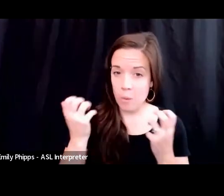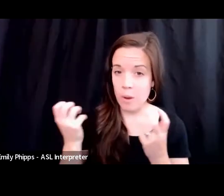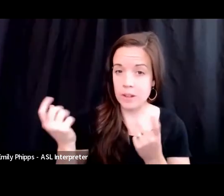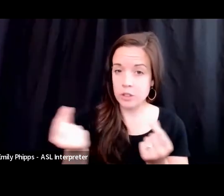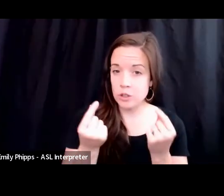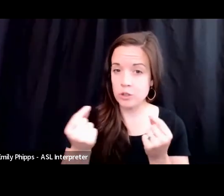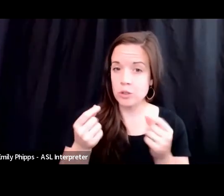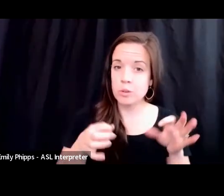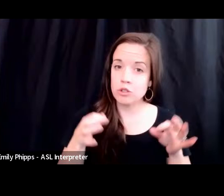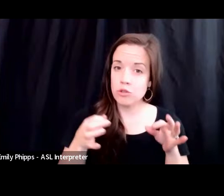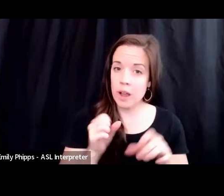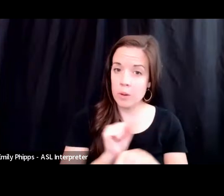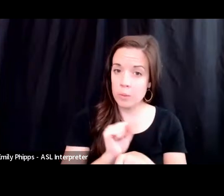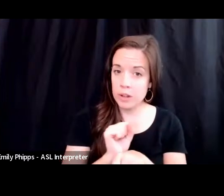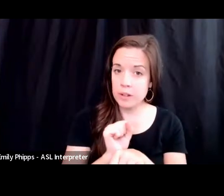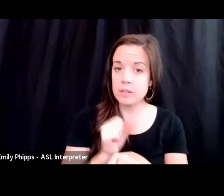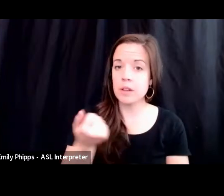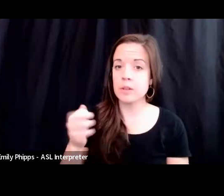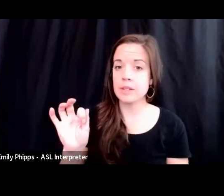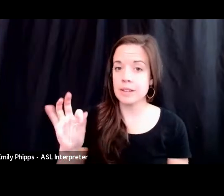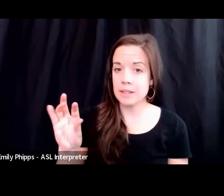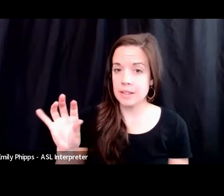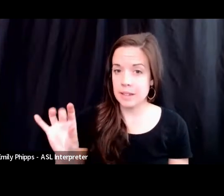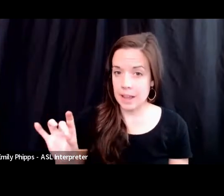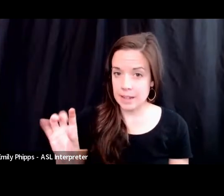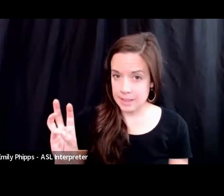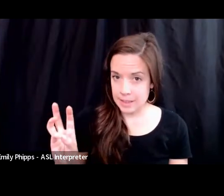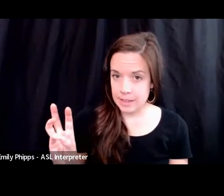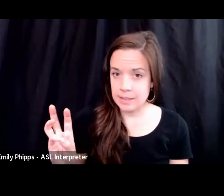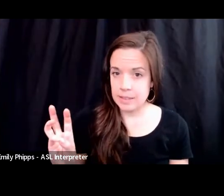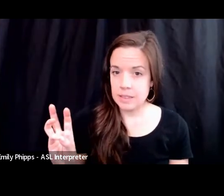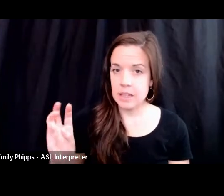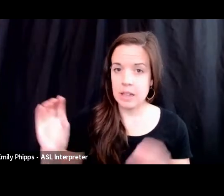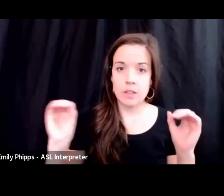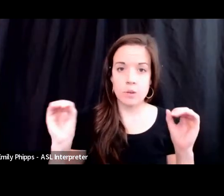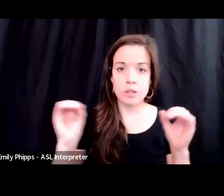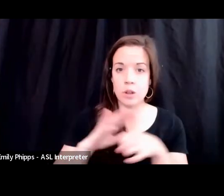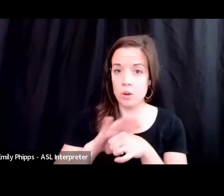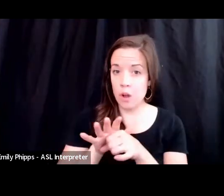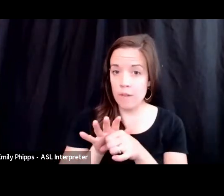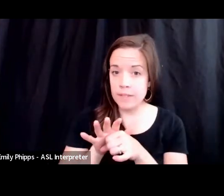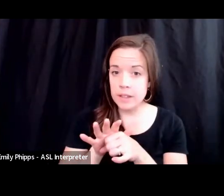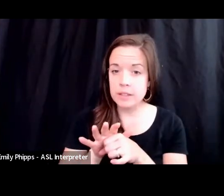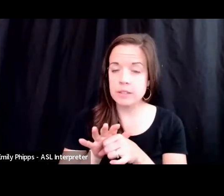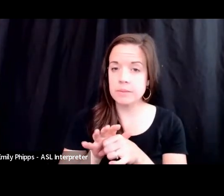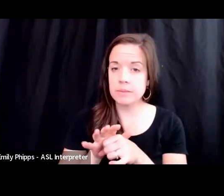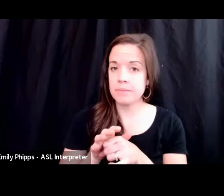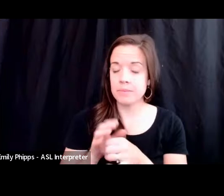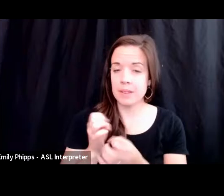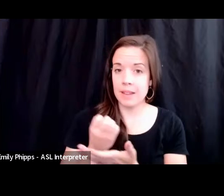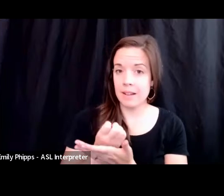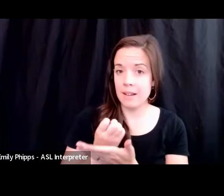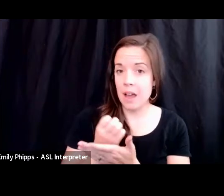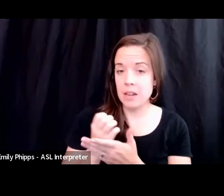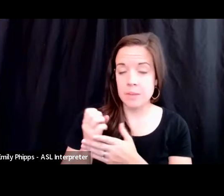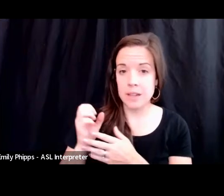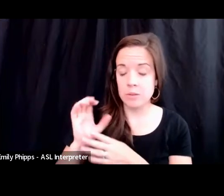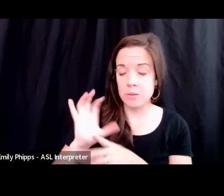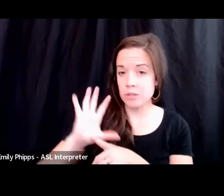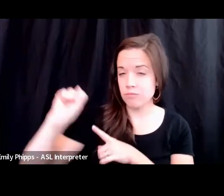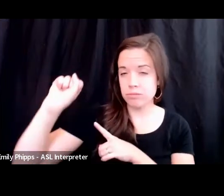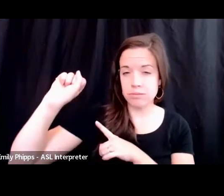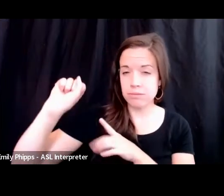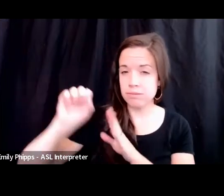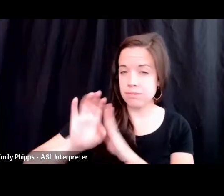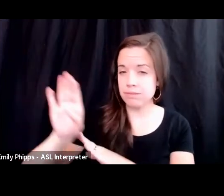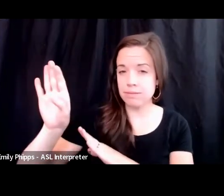work. And so in 1986, there was no COVID. The economy was terrific. And if you went